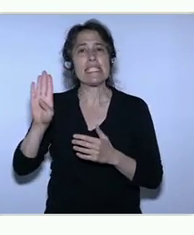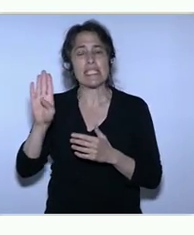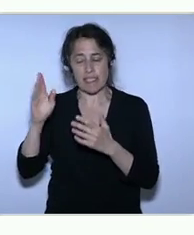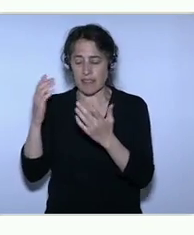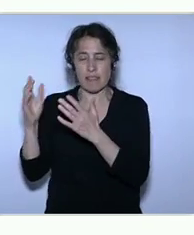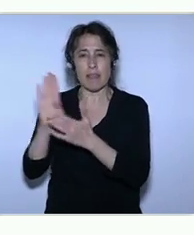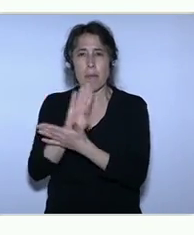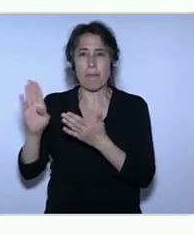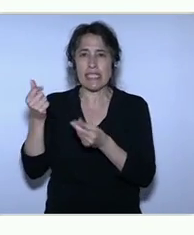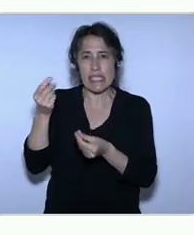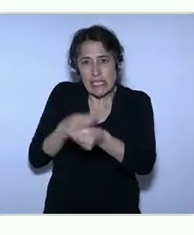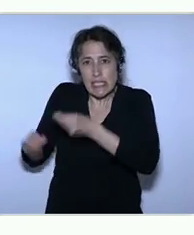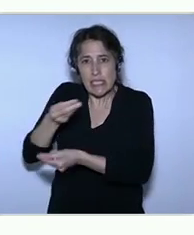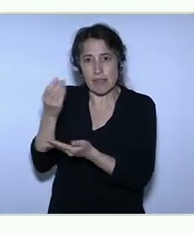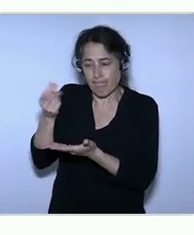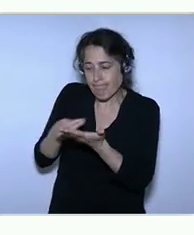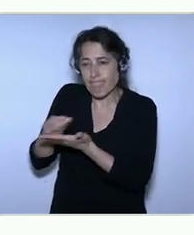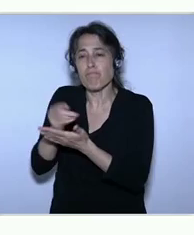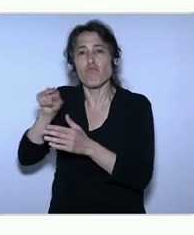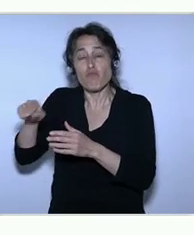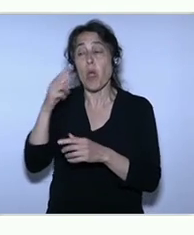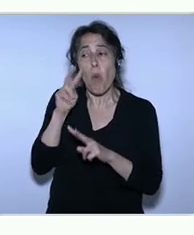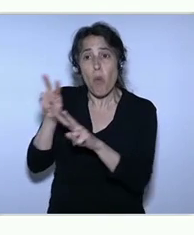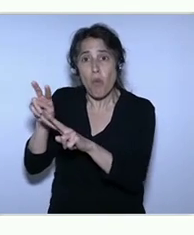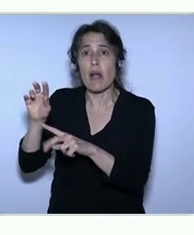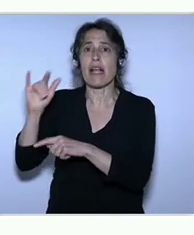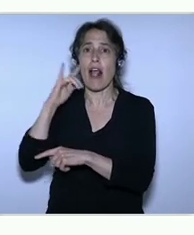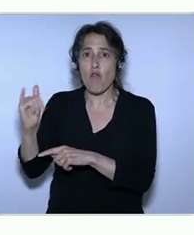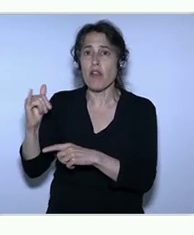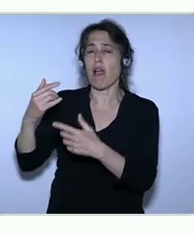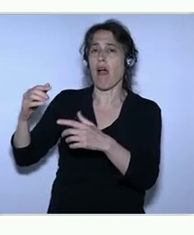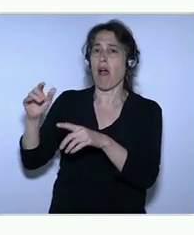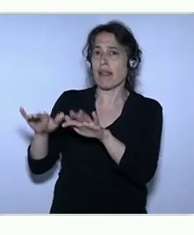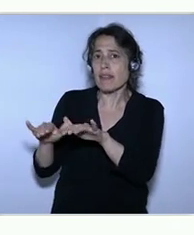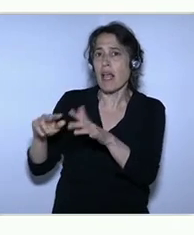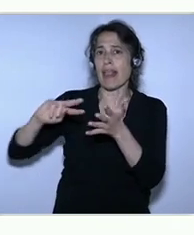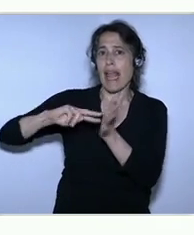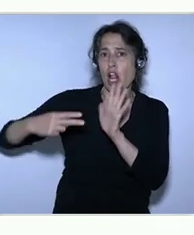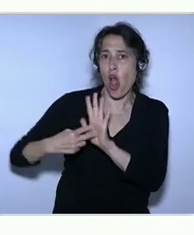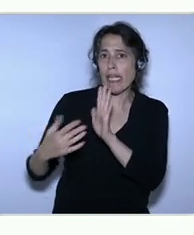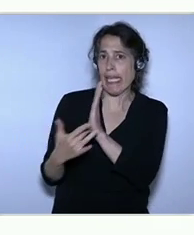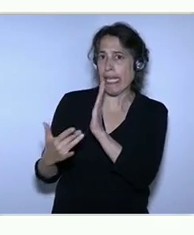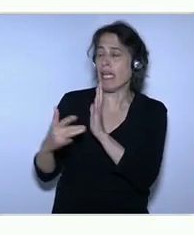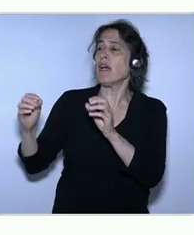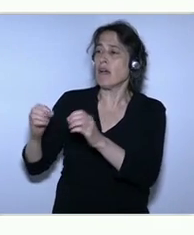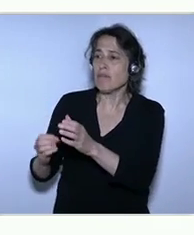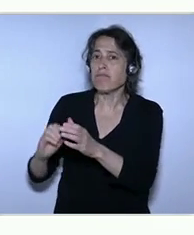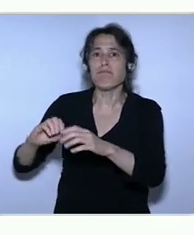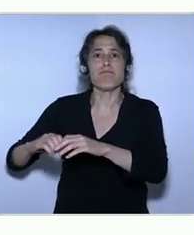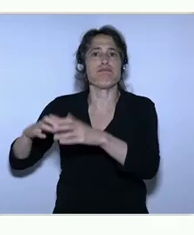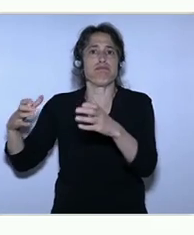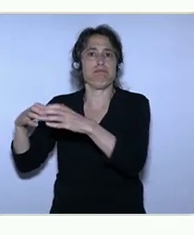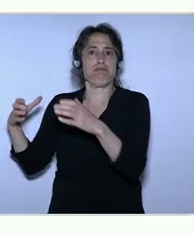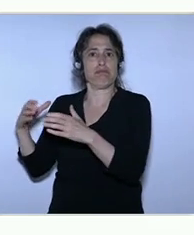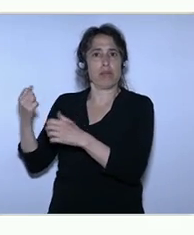Silicon Valley firsthand. Worked in a number of technology startups, including one that we grew and was